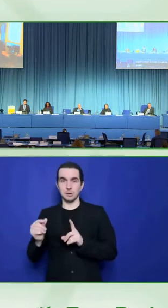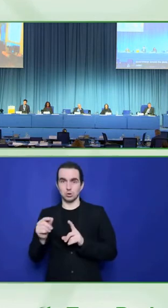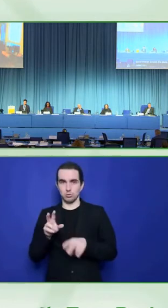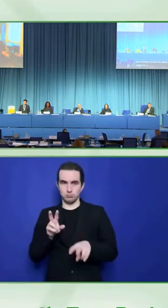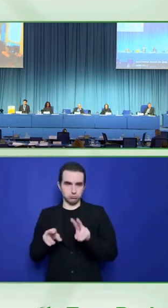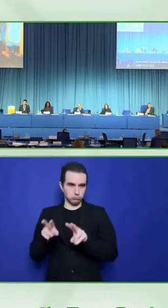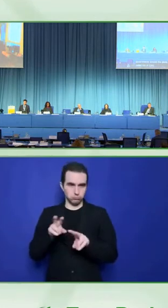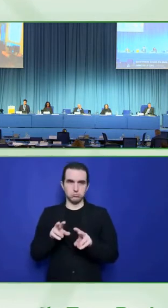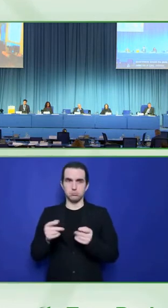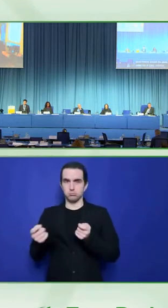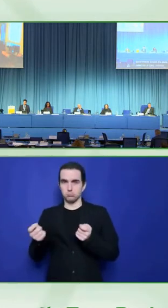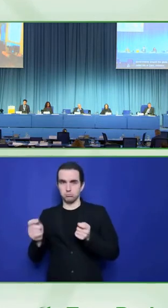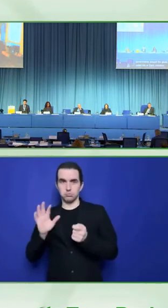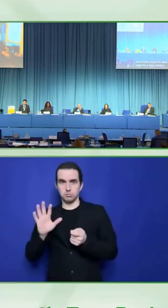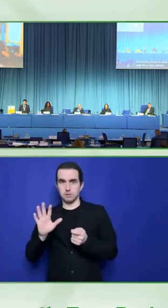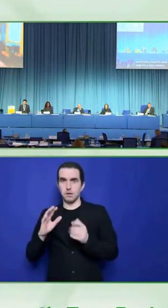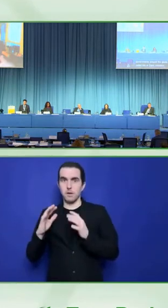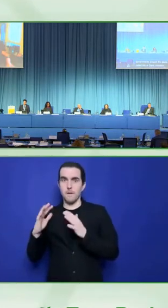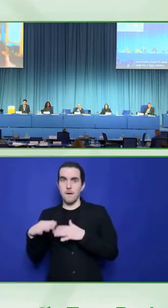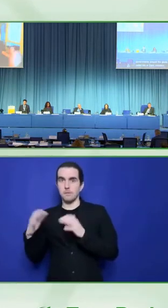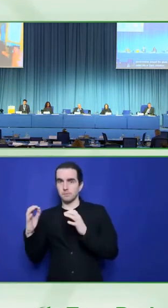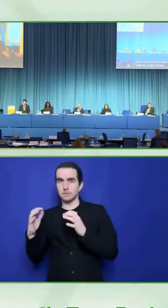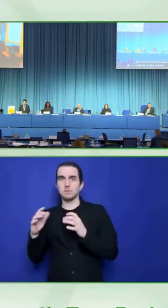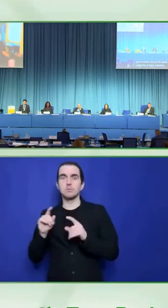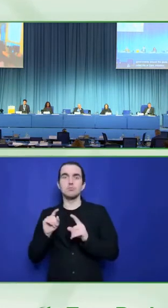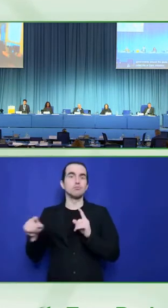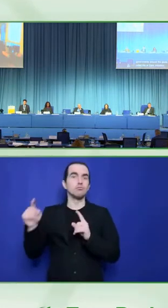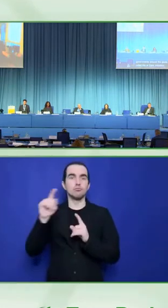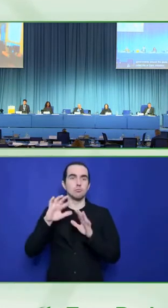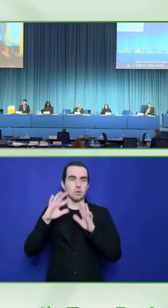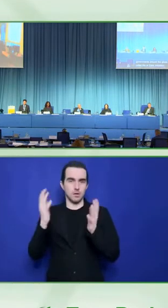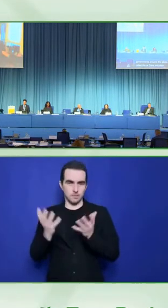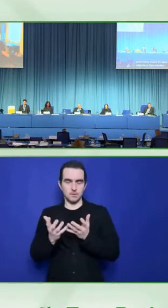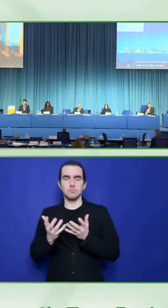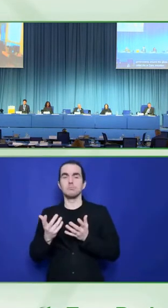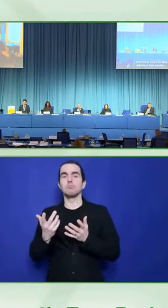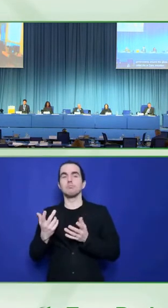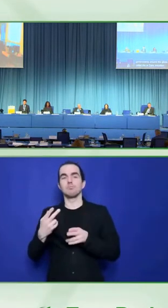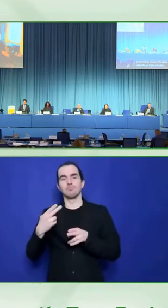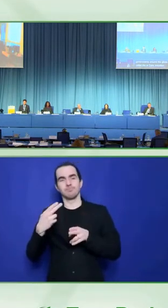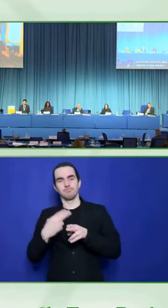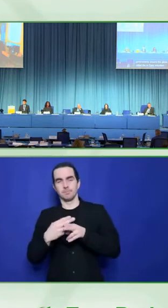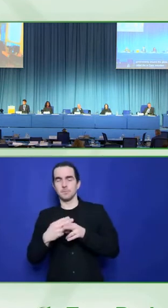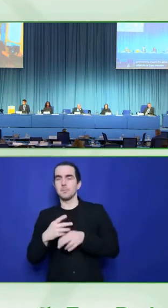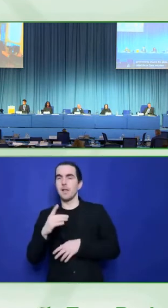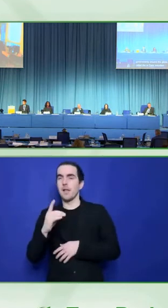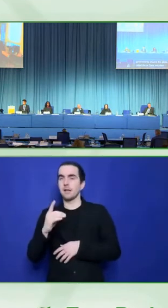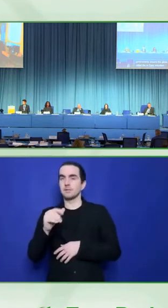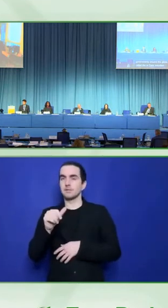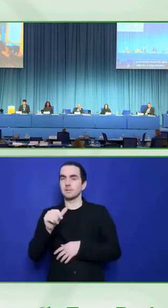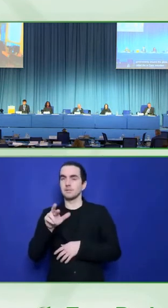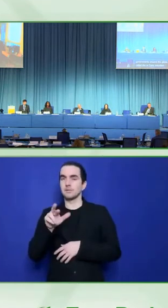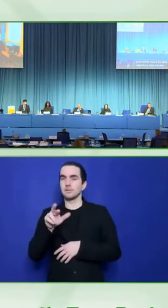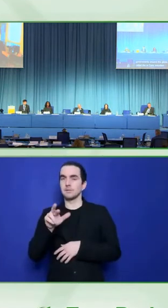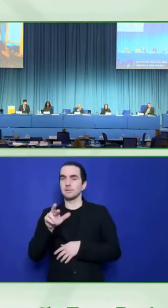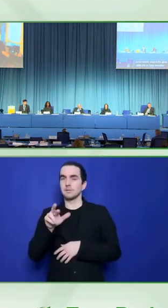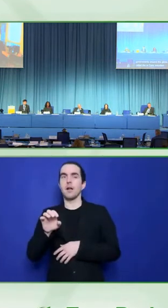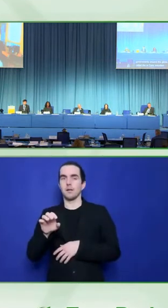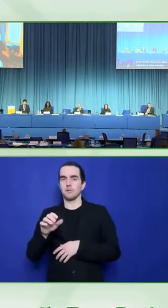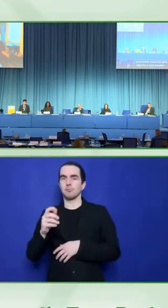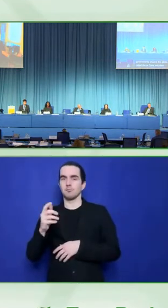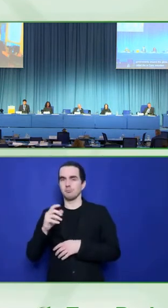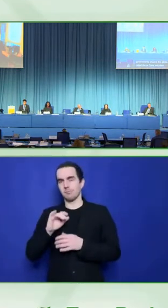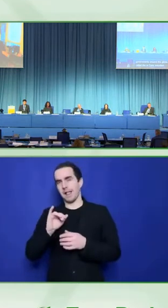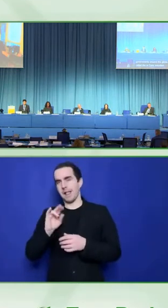do want to see the information about that, do go to the G3ICT and check that out. Anyway,